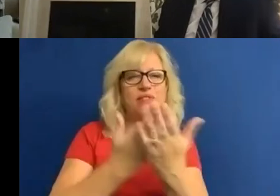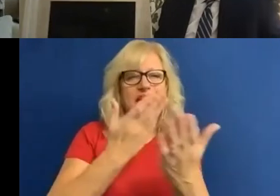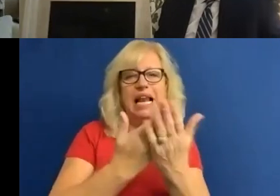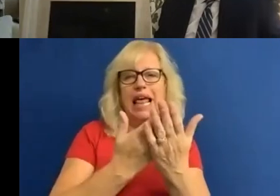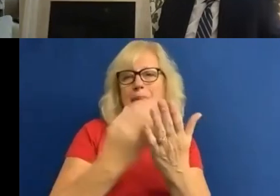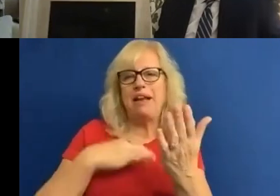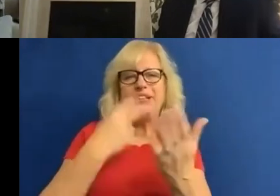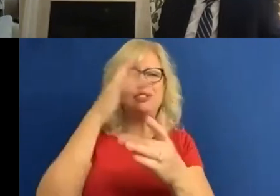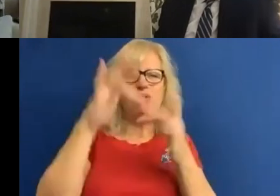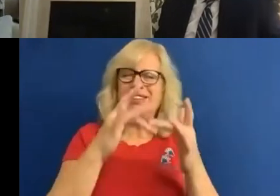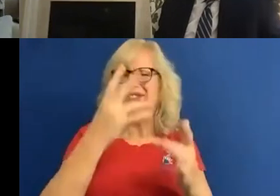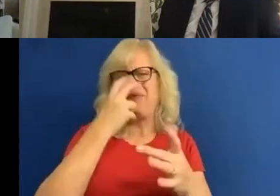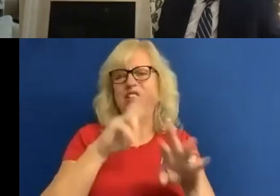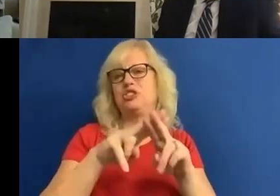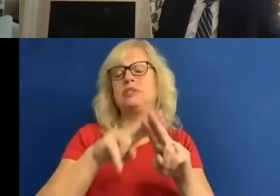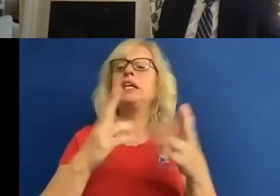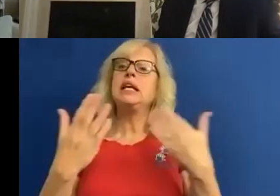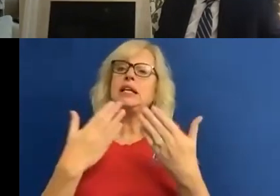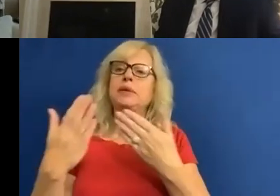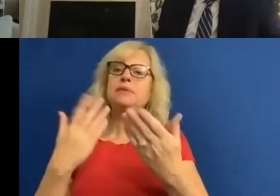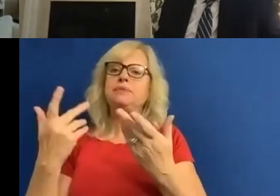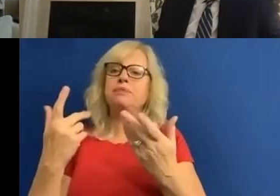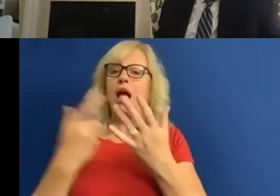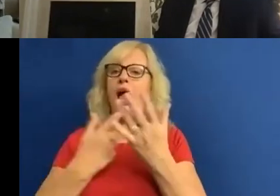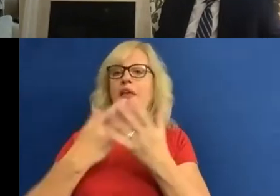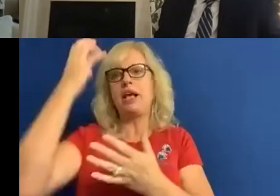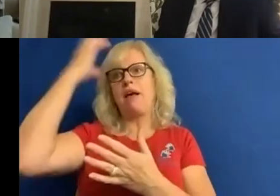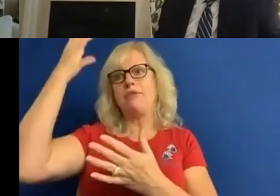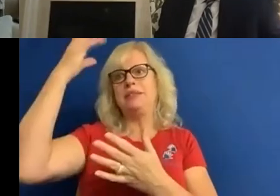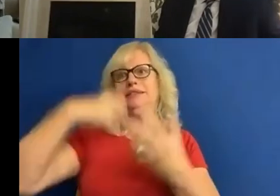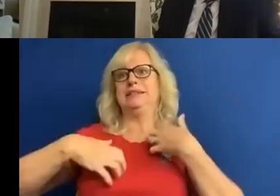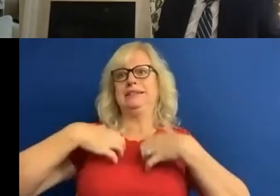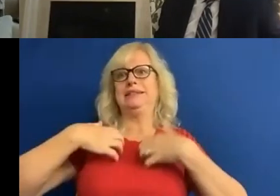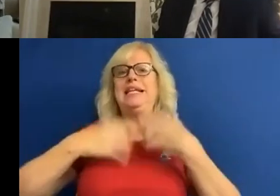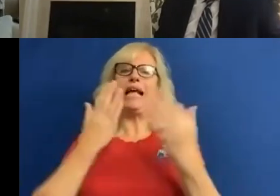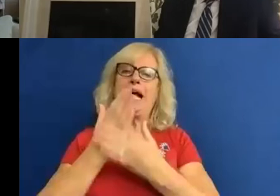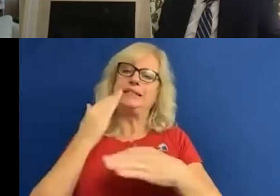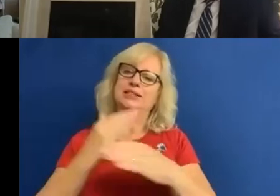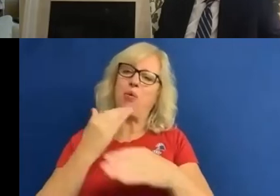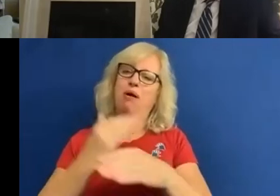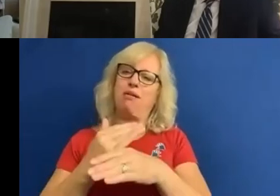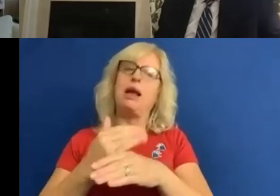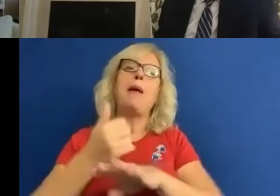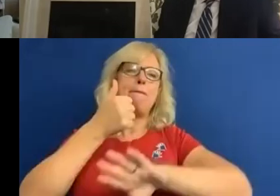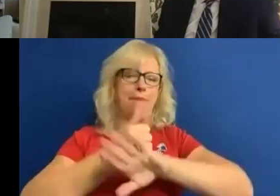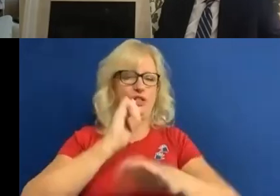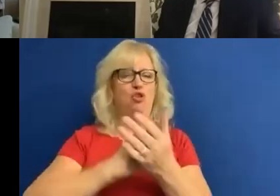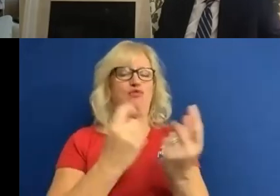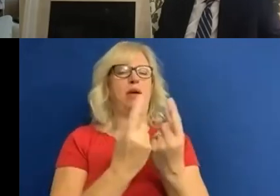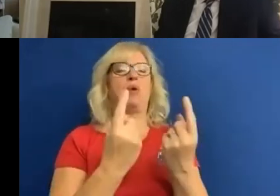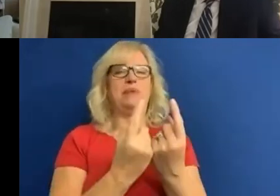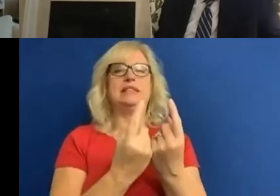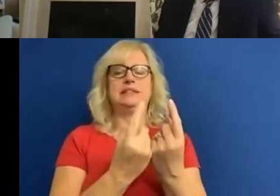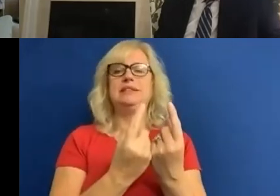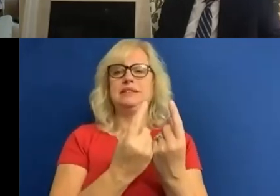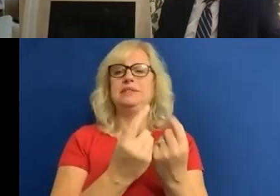And the other government initiative that I love is access to work because that's based on the right premise to that's based